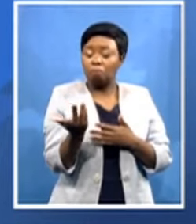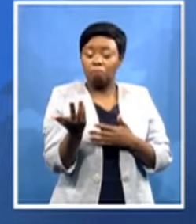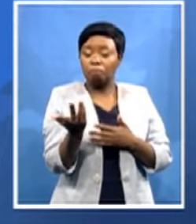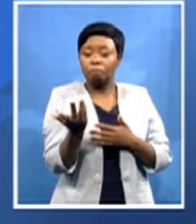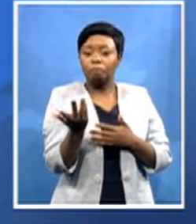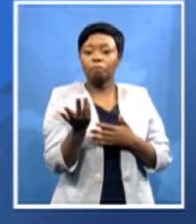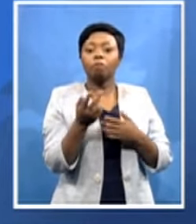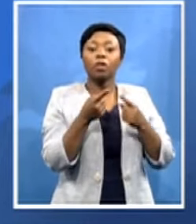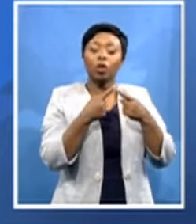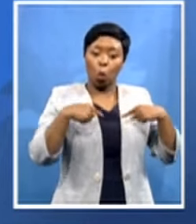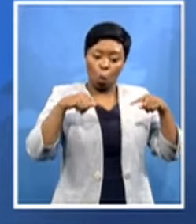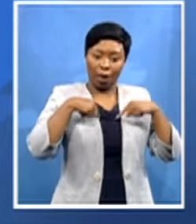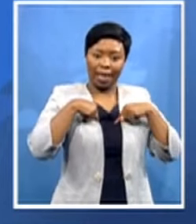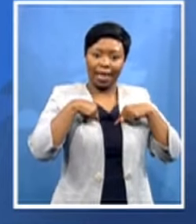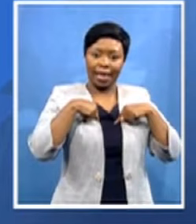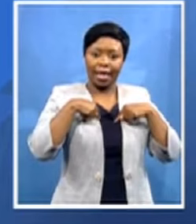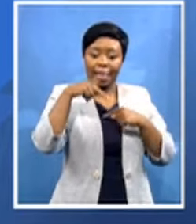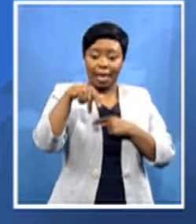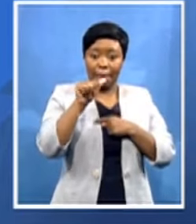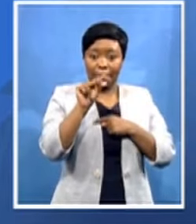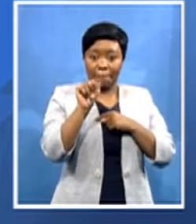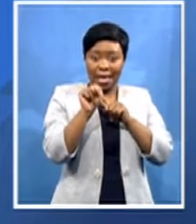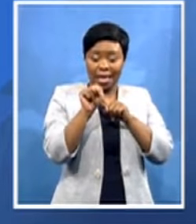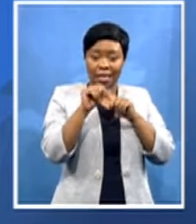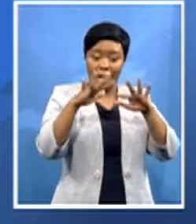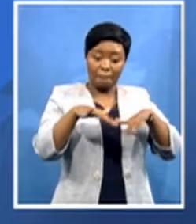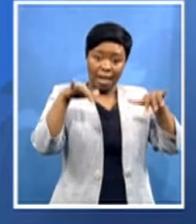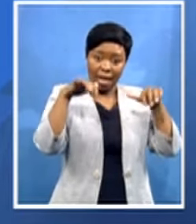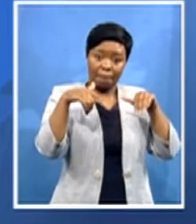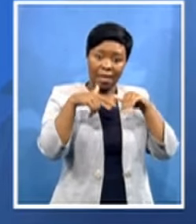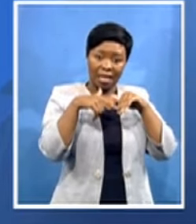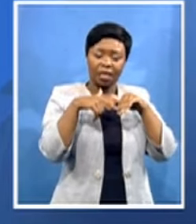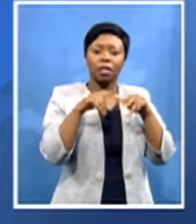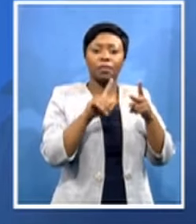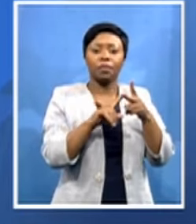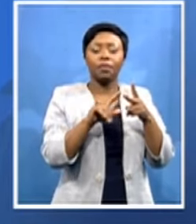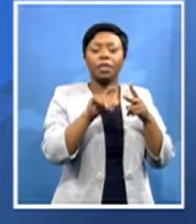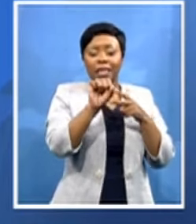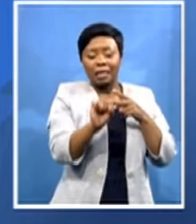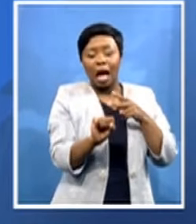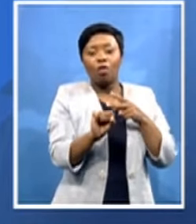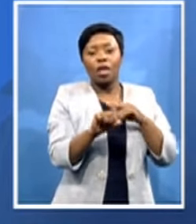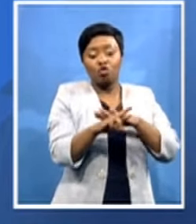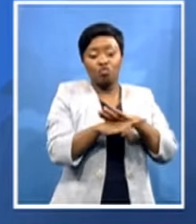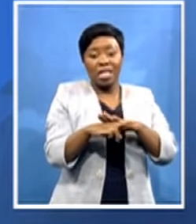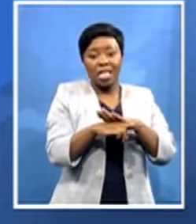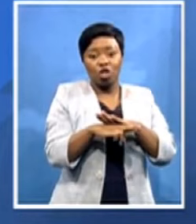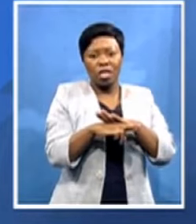-african parliament also from the southern region worried about the covet 19 spread